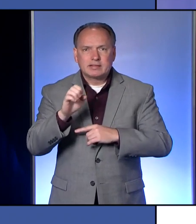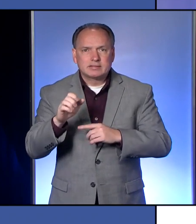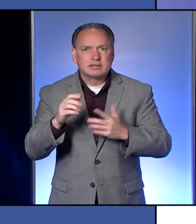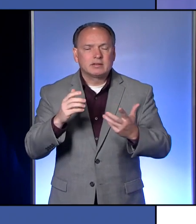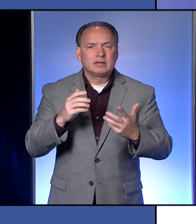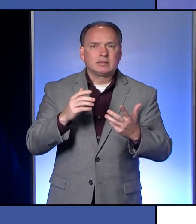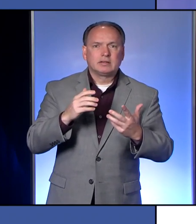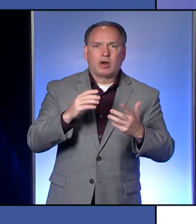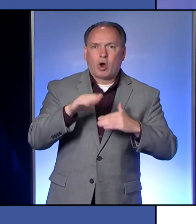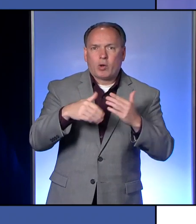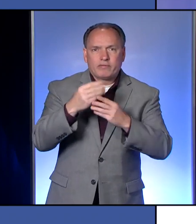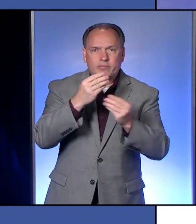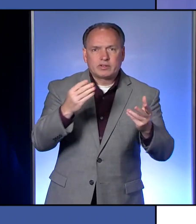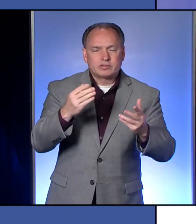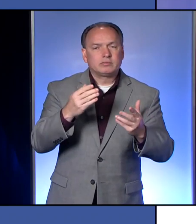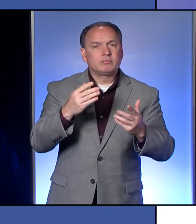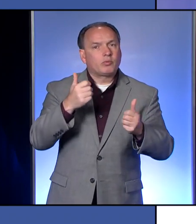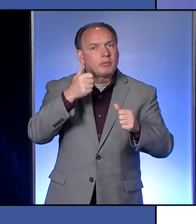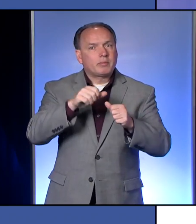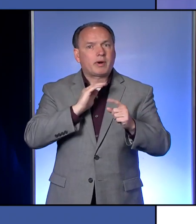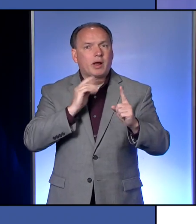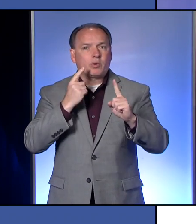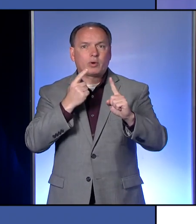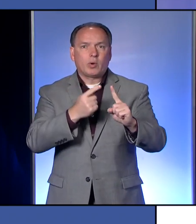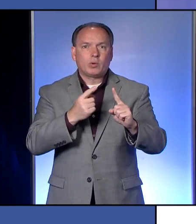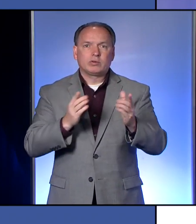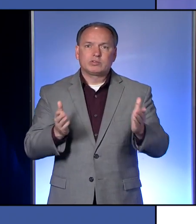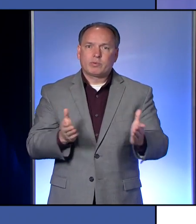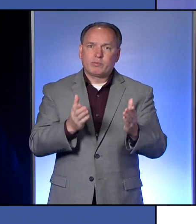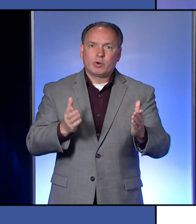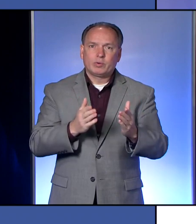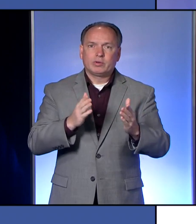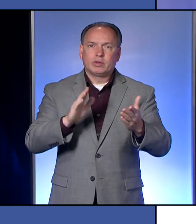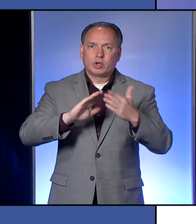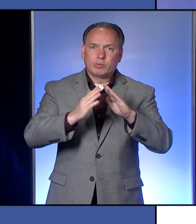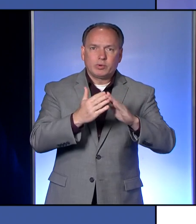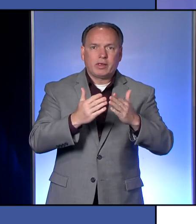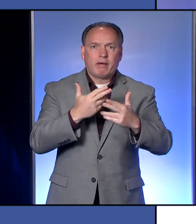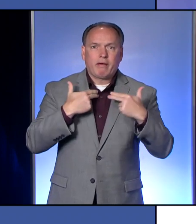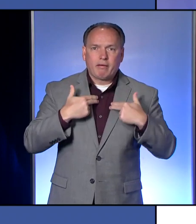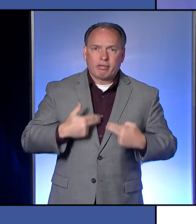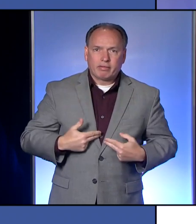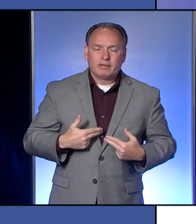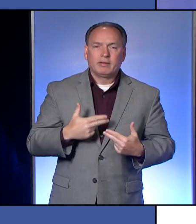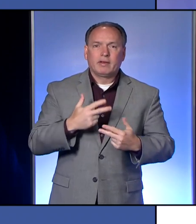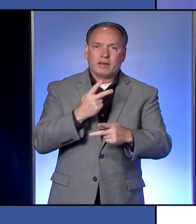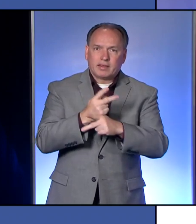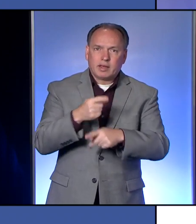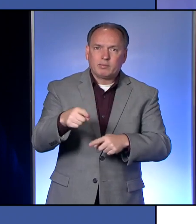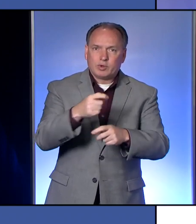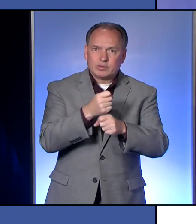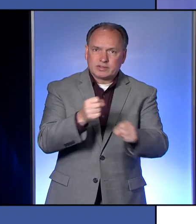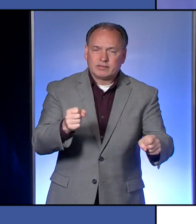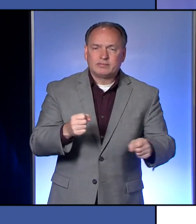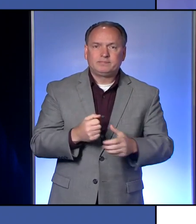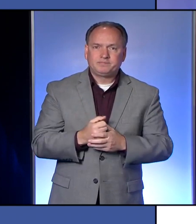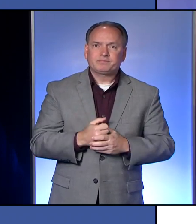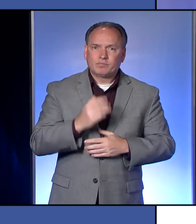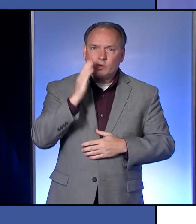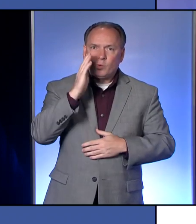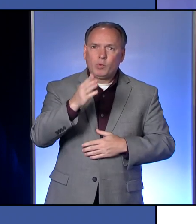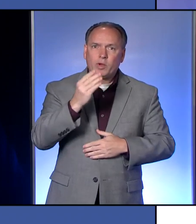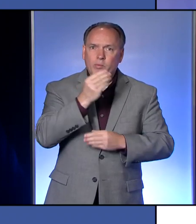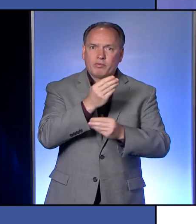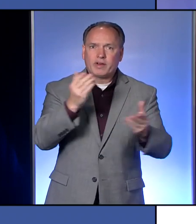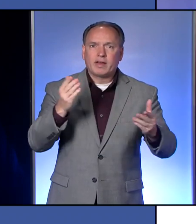mind our goal is to promote community health and to keep you safe. We will provide the data as it becomes available